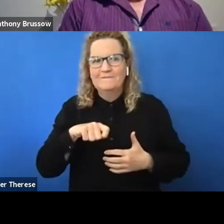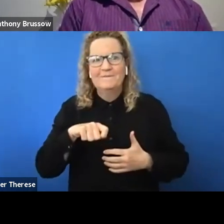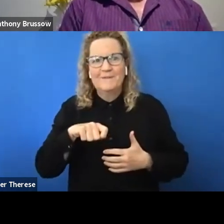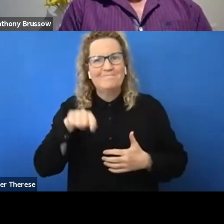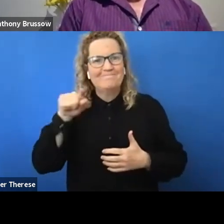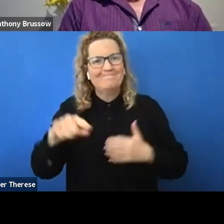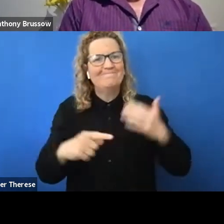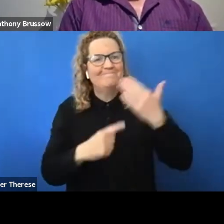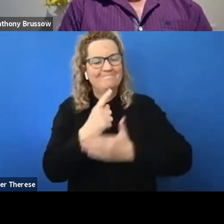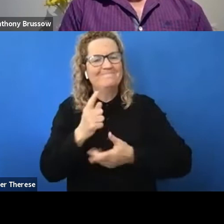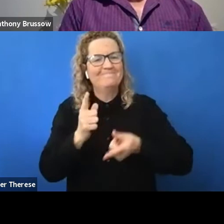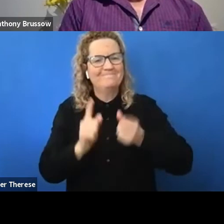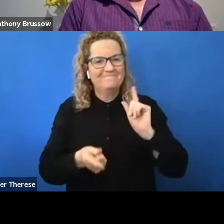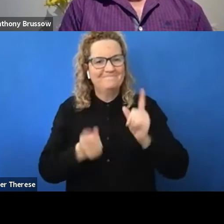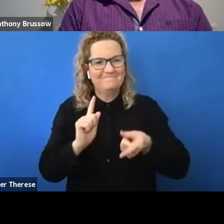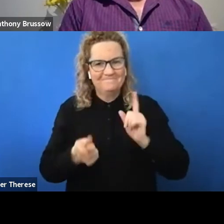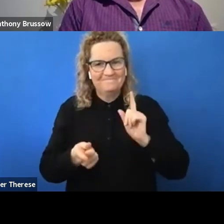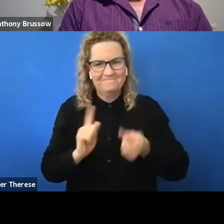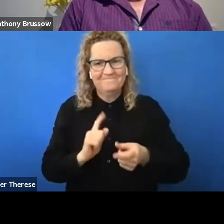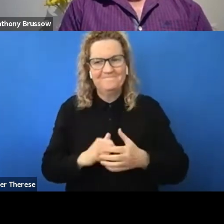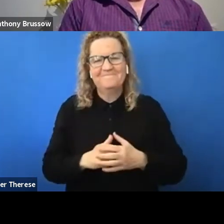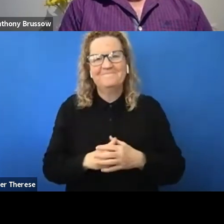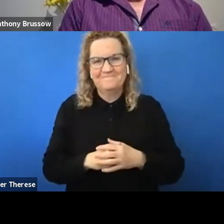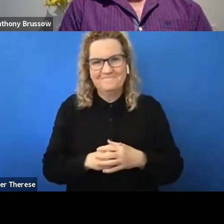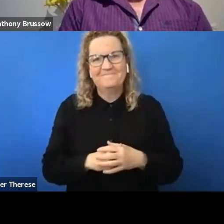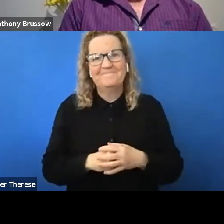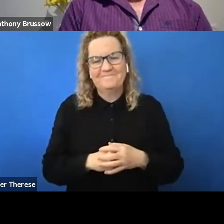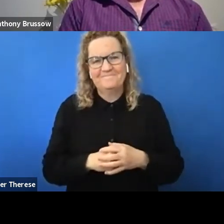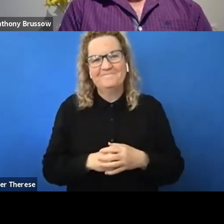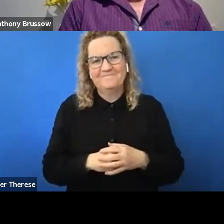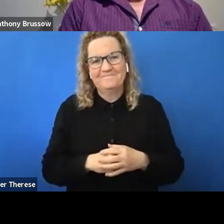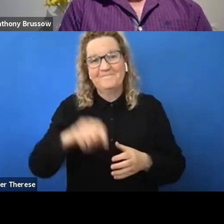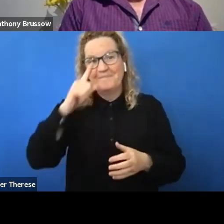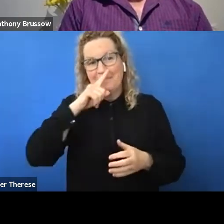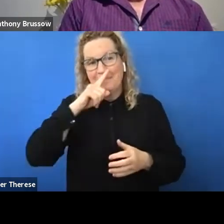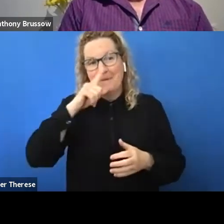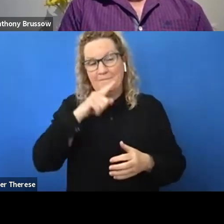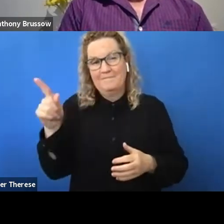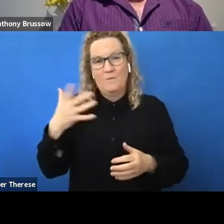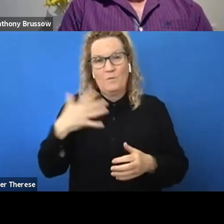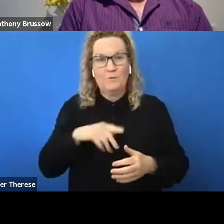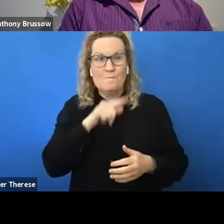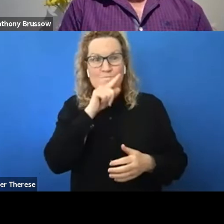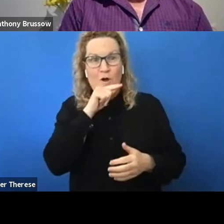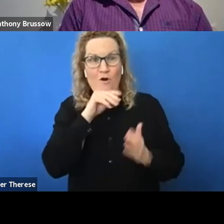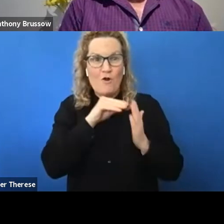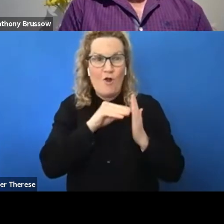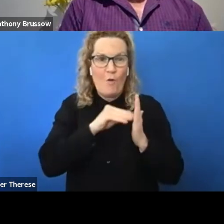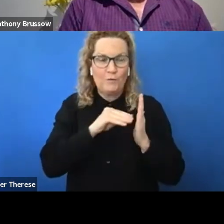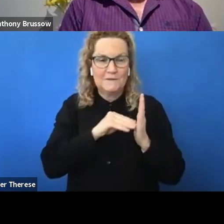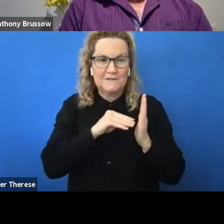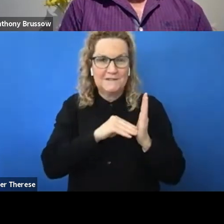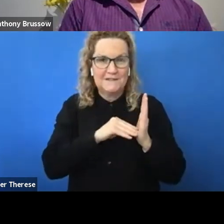there would be people who wanted to borrow notes and it really